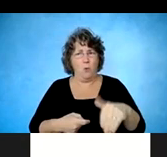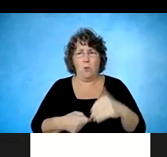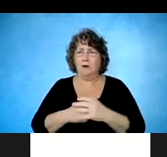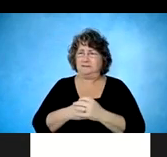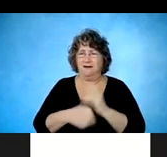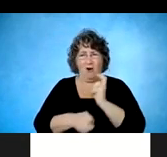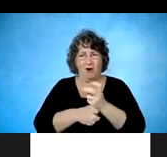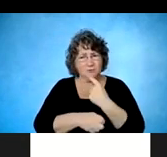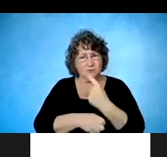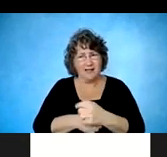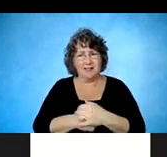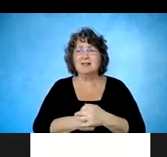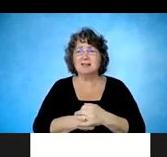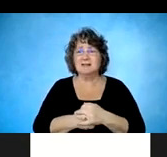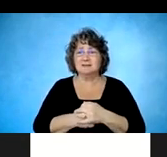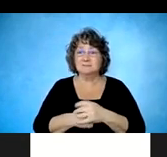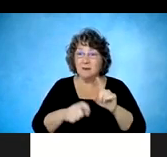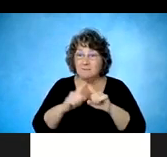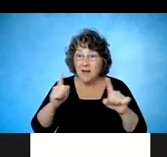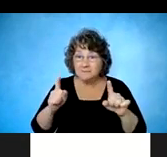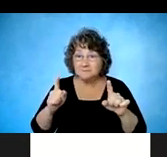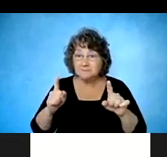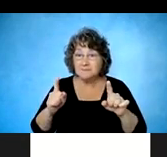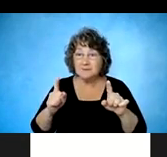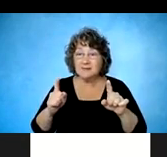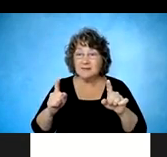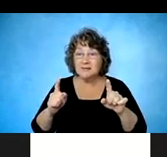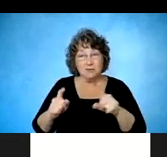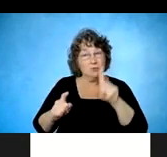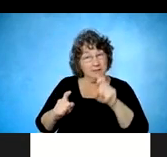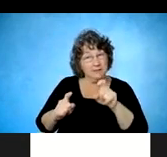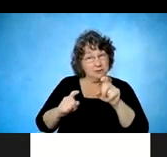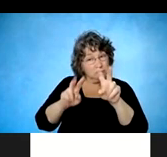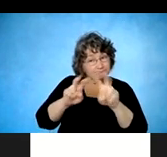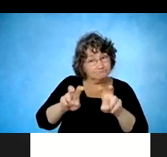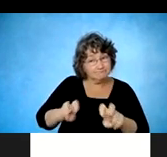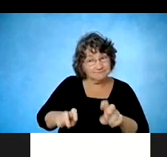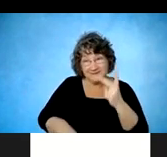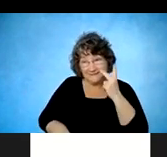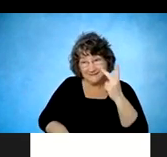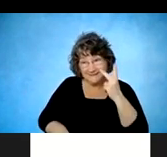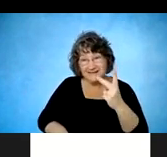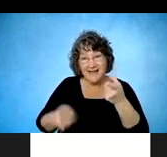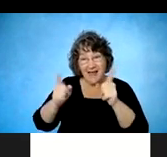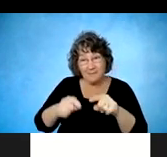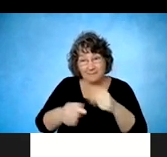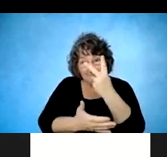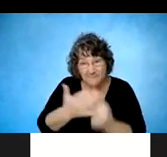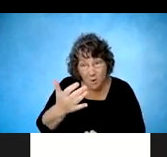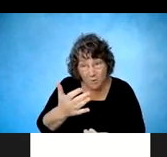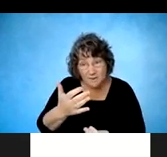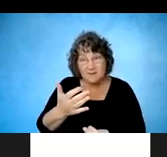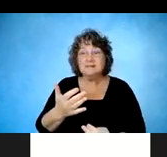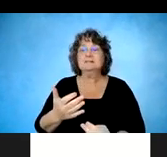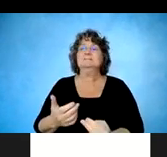patients, you have to understand, is there a brain injury as well? And if there is, what could be done to help them so